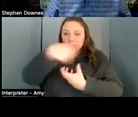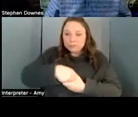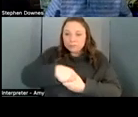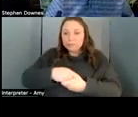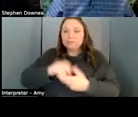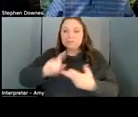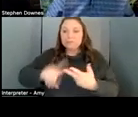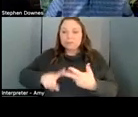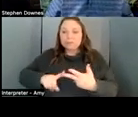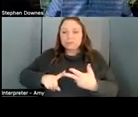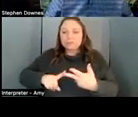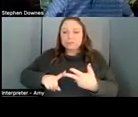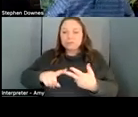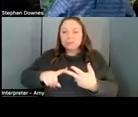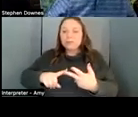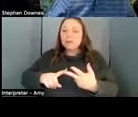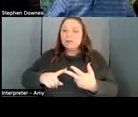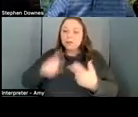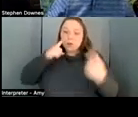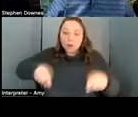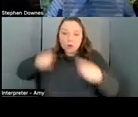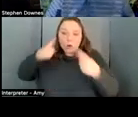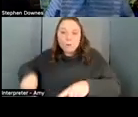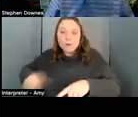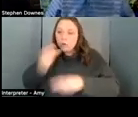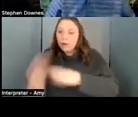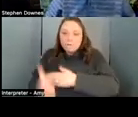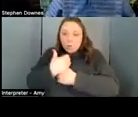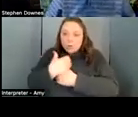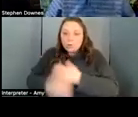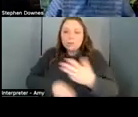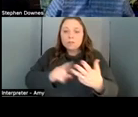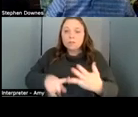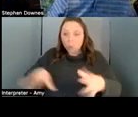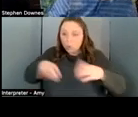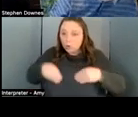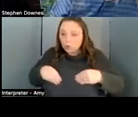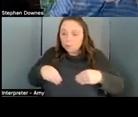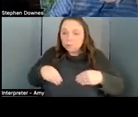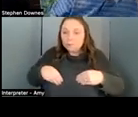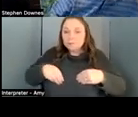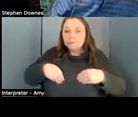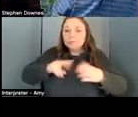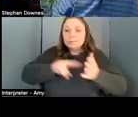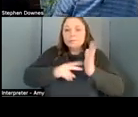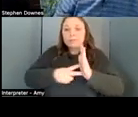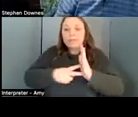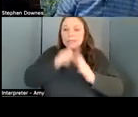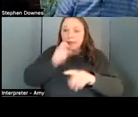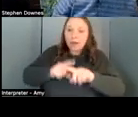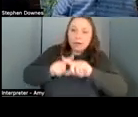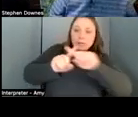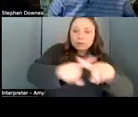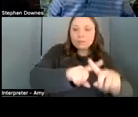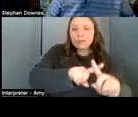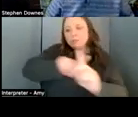that we're not forced to do one thing or another and ownership so that it doesn't all belong to elon musk